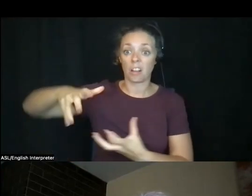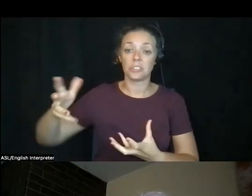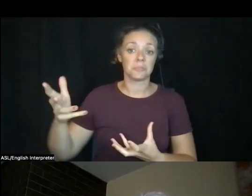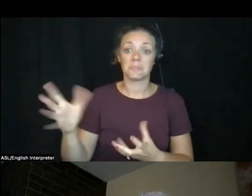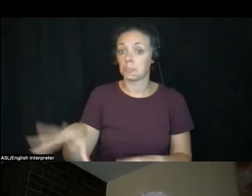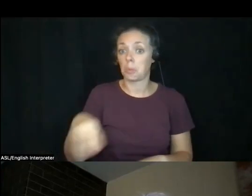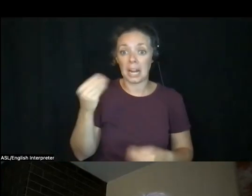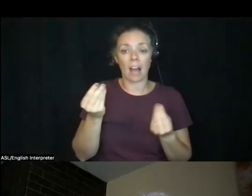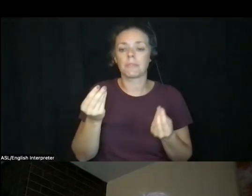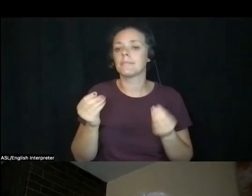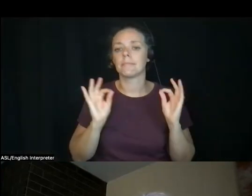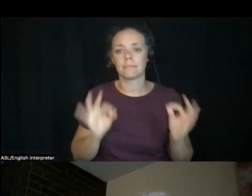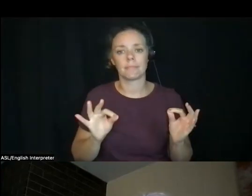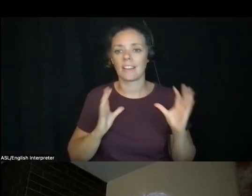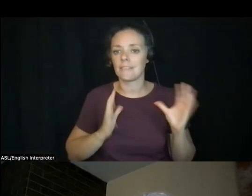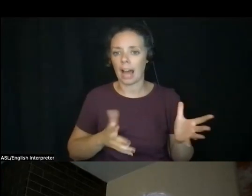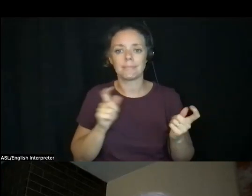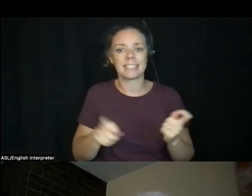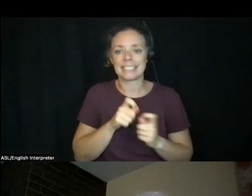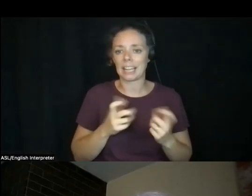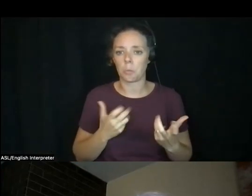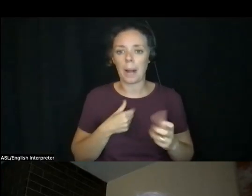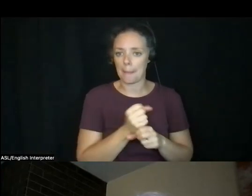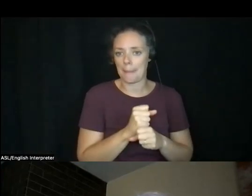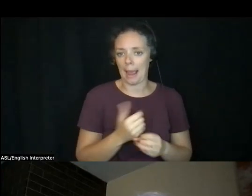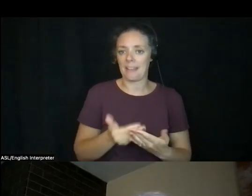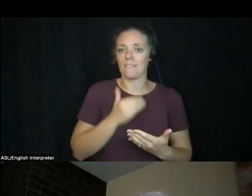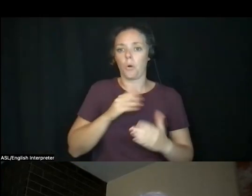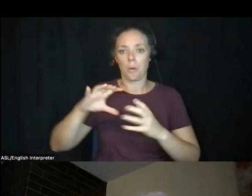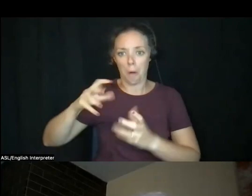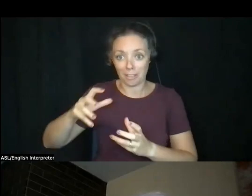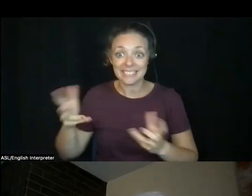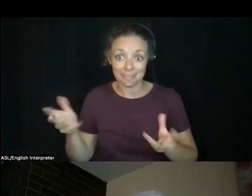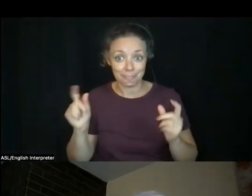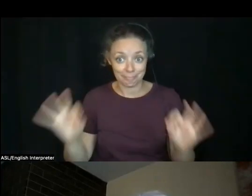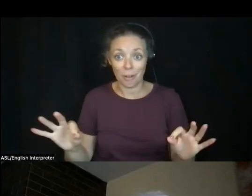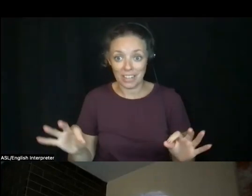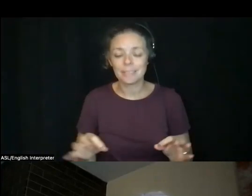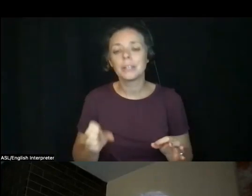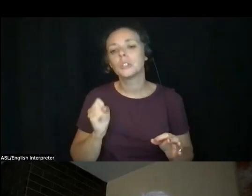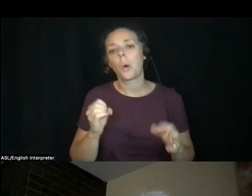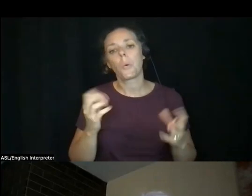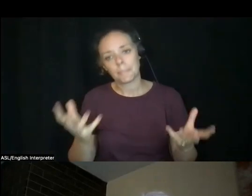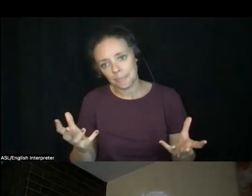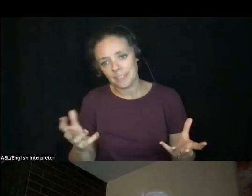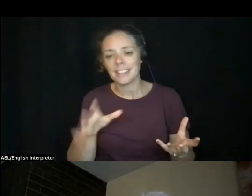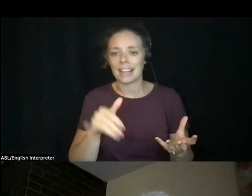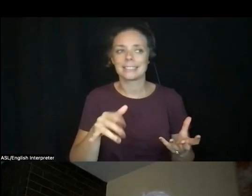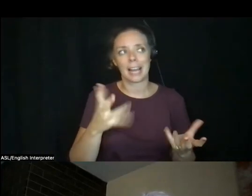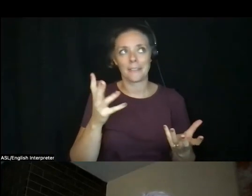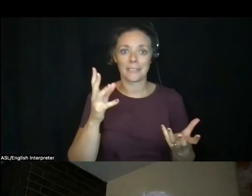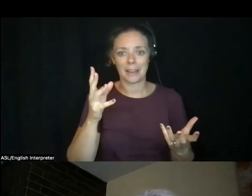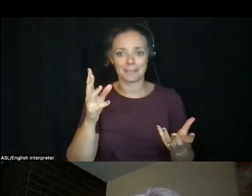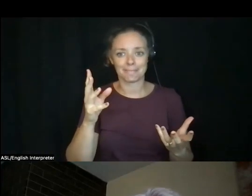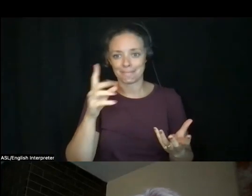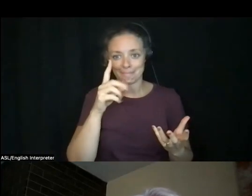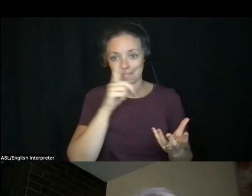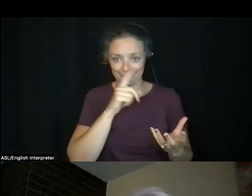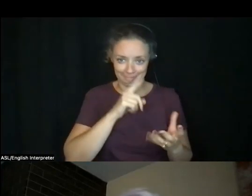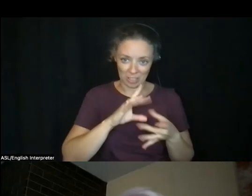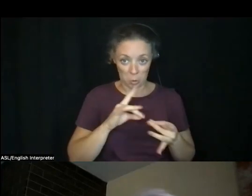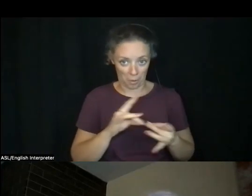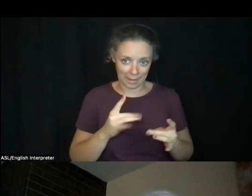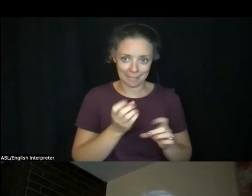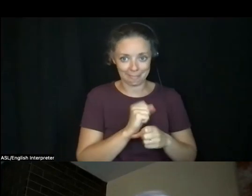be what I created. So, you know, a part, a lot of this is kind of the myth that's created out of our commercial garment industry,